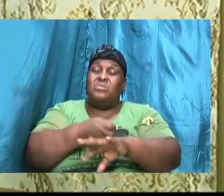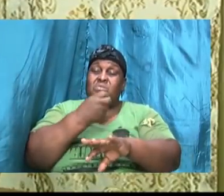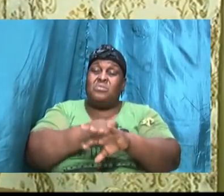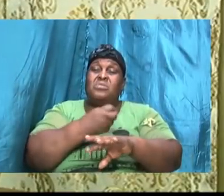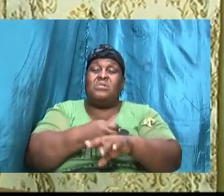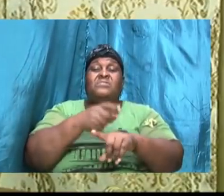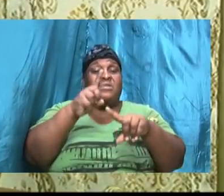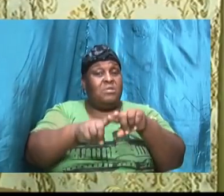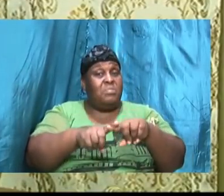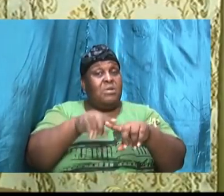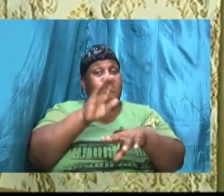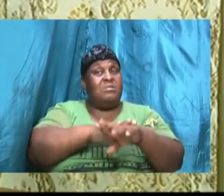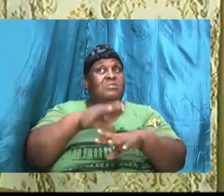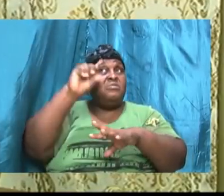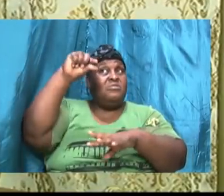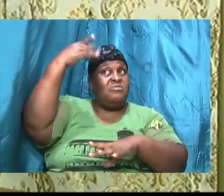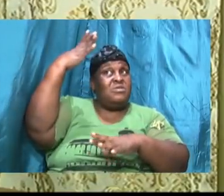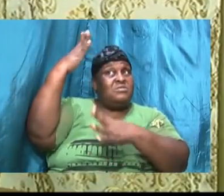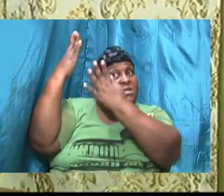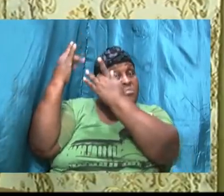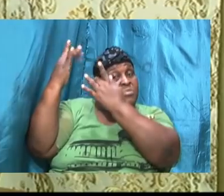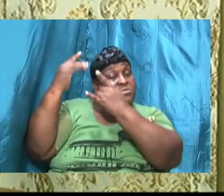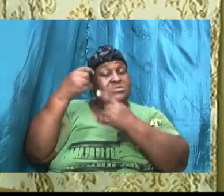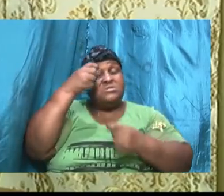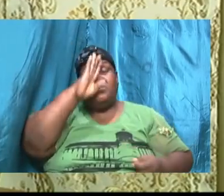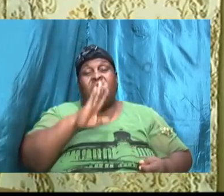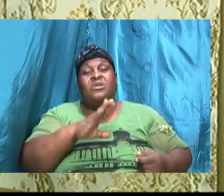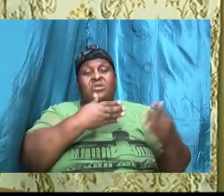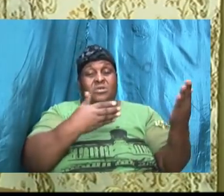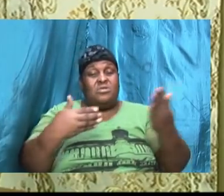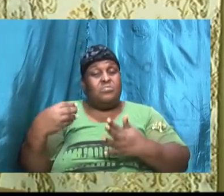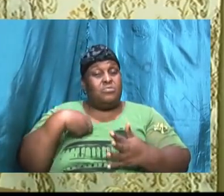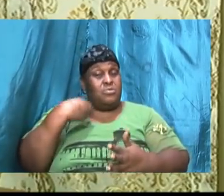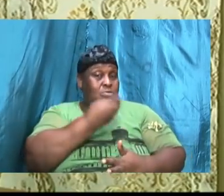to take us through. There is a fear